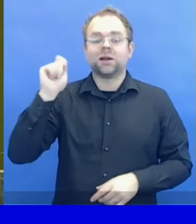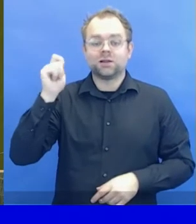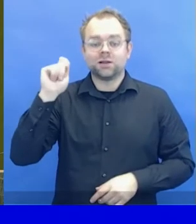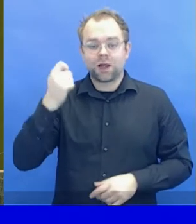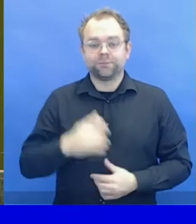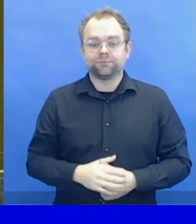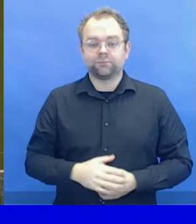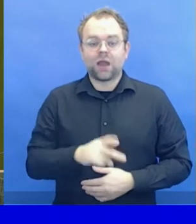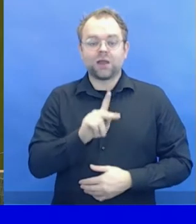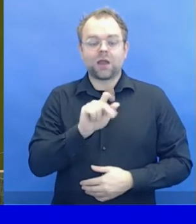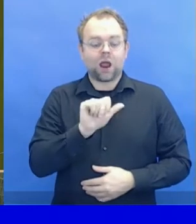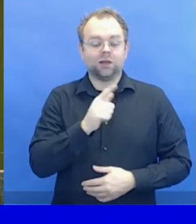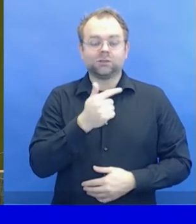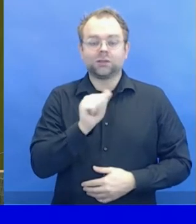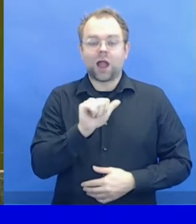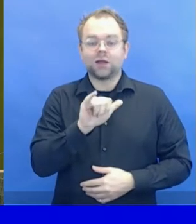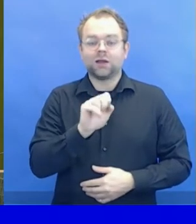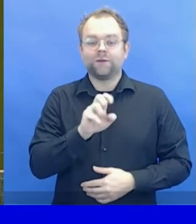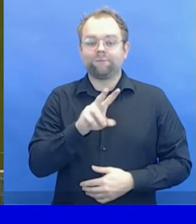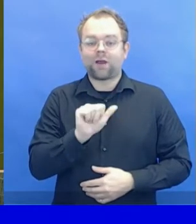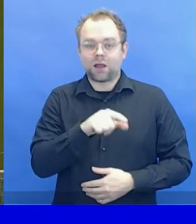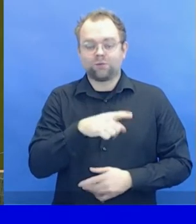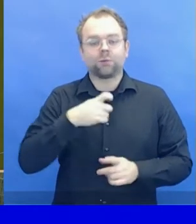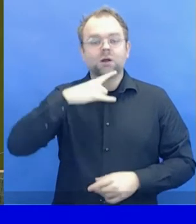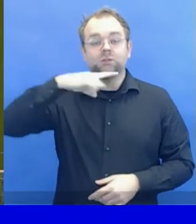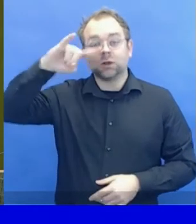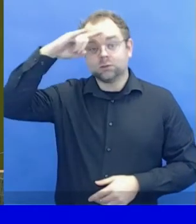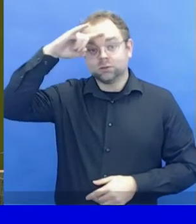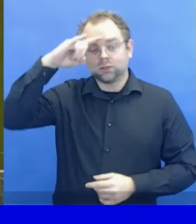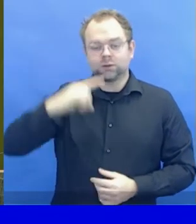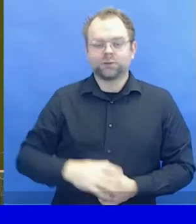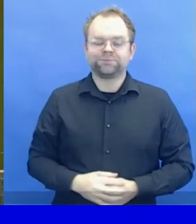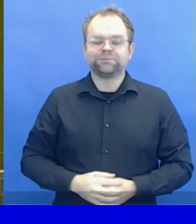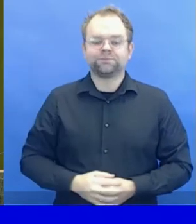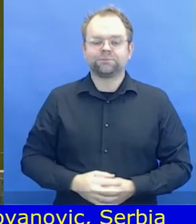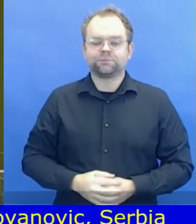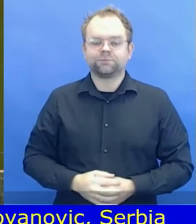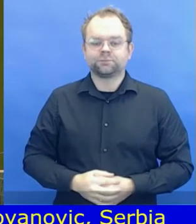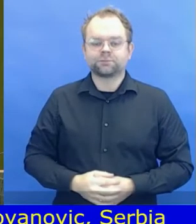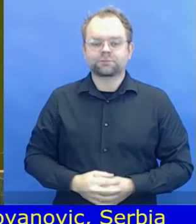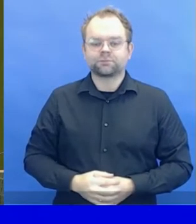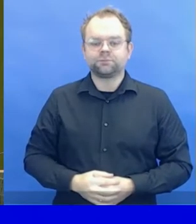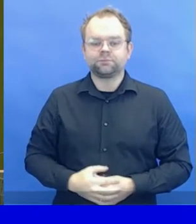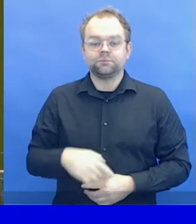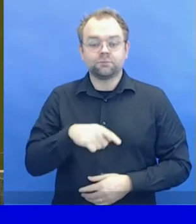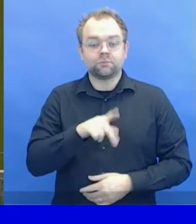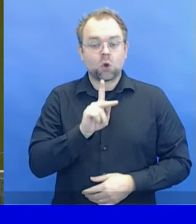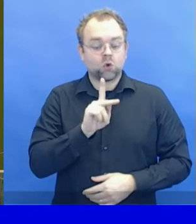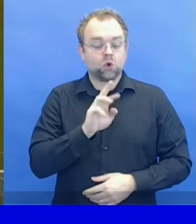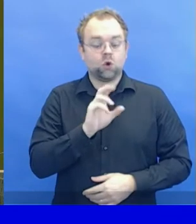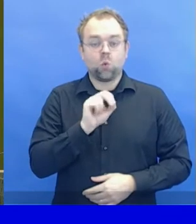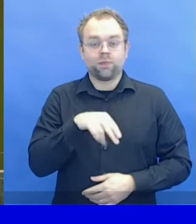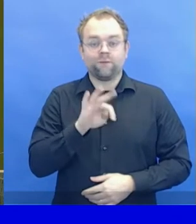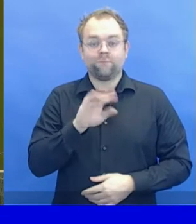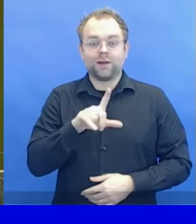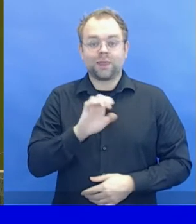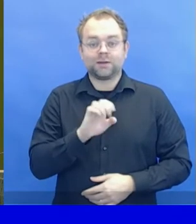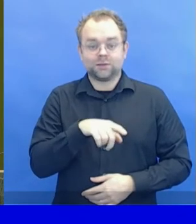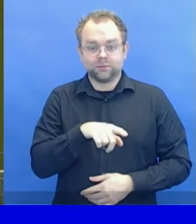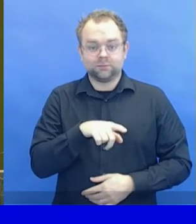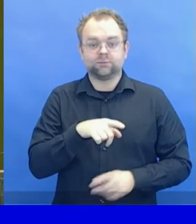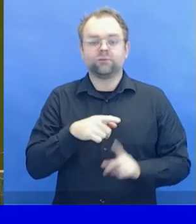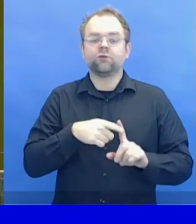Ms. Maria Cristina Kronfle Gomez from Ecuador, Mr. Robert George